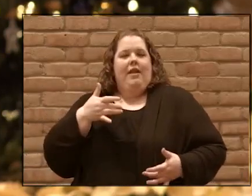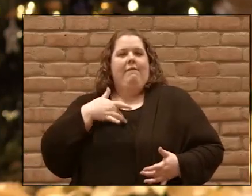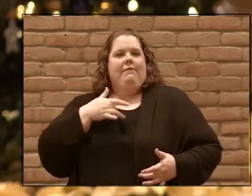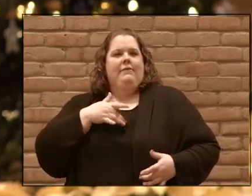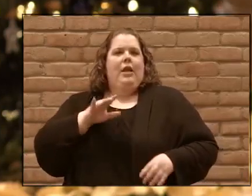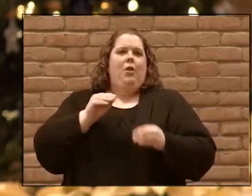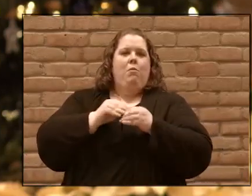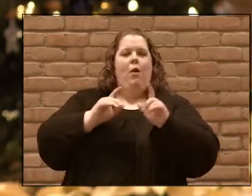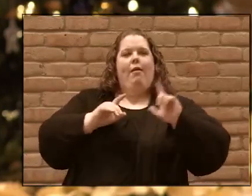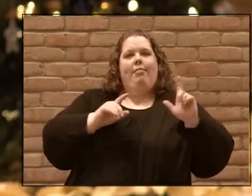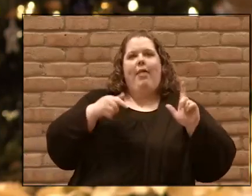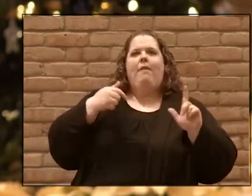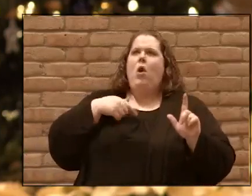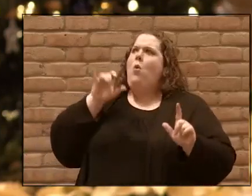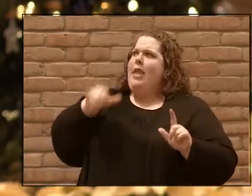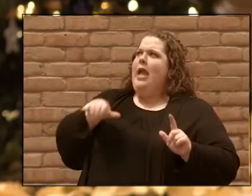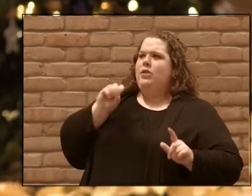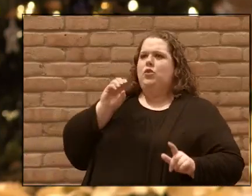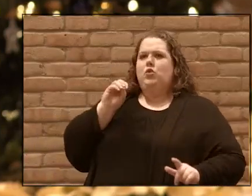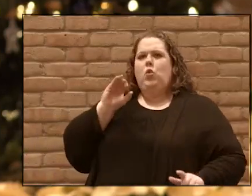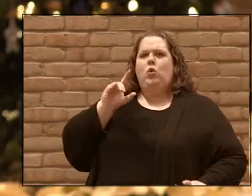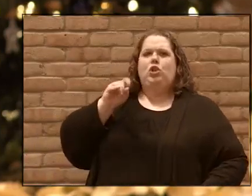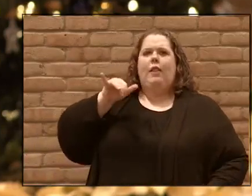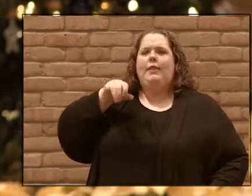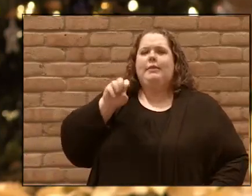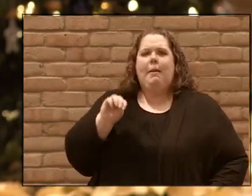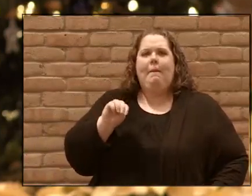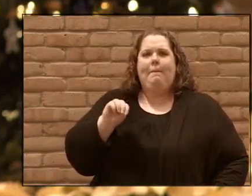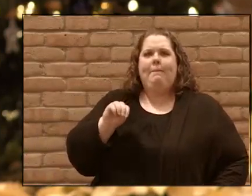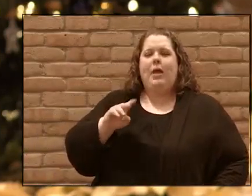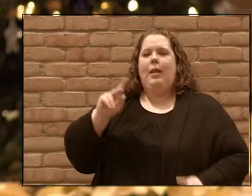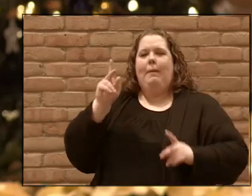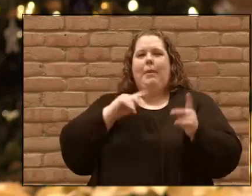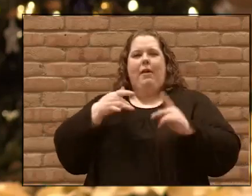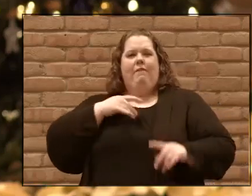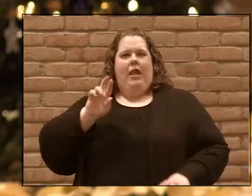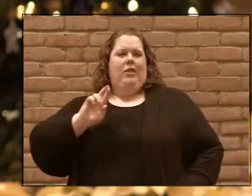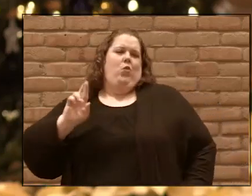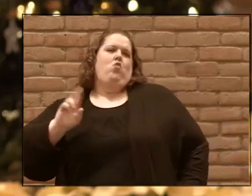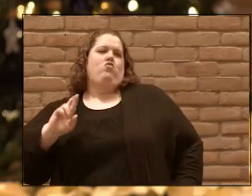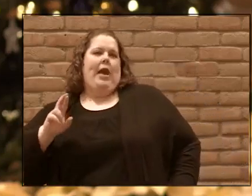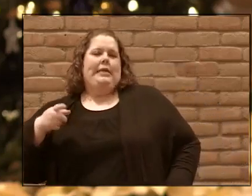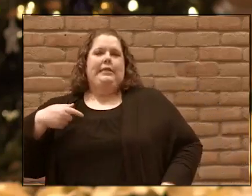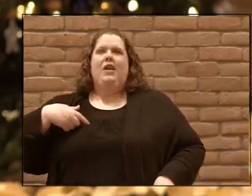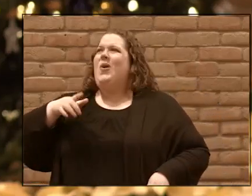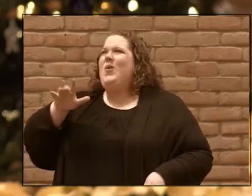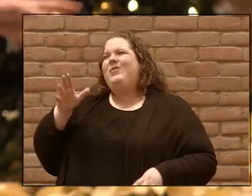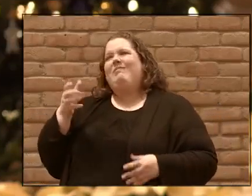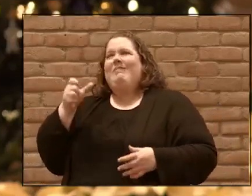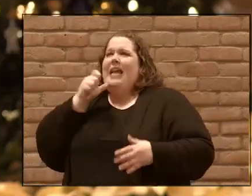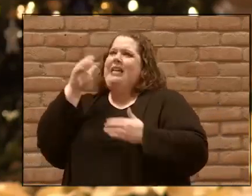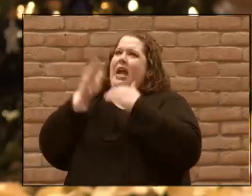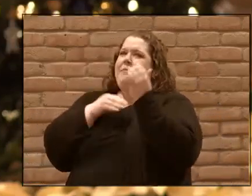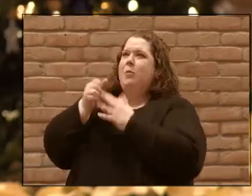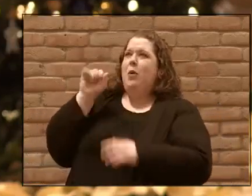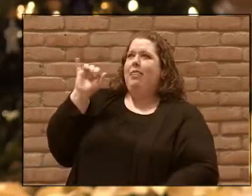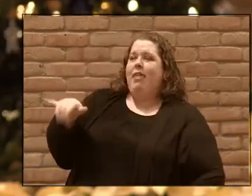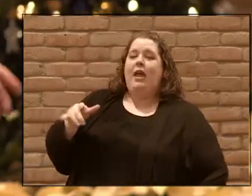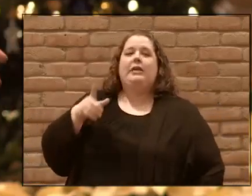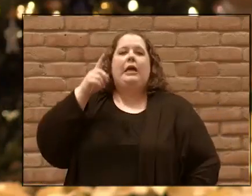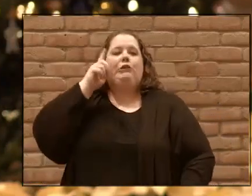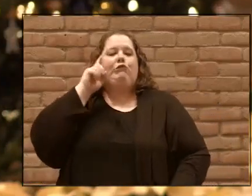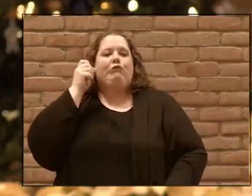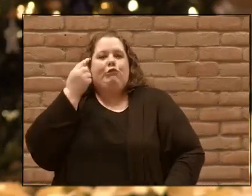those of on the right, you're saying, I'm a little uncomfortable with all of that. You know, I have my stuff and it's mine. But this is not communism. This is not